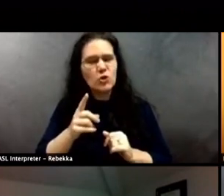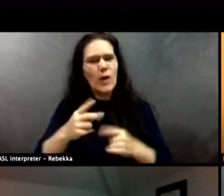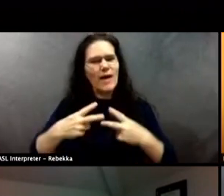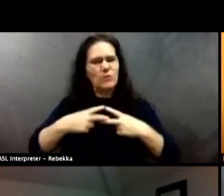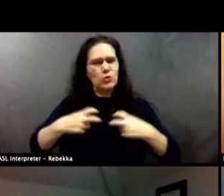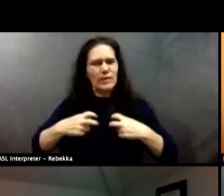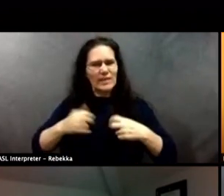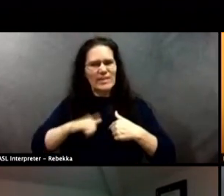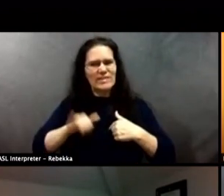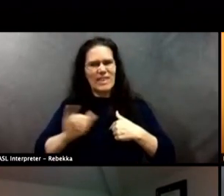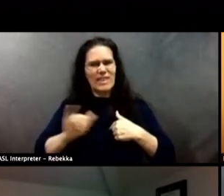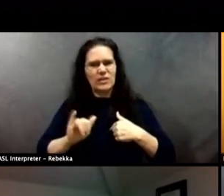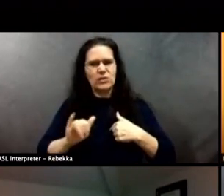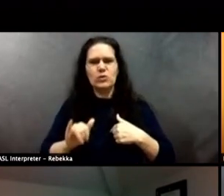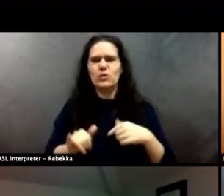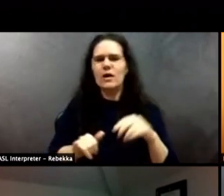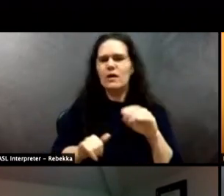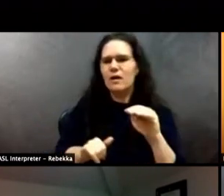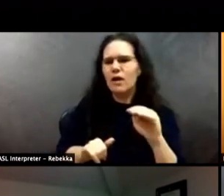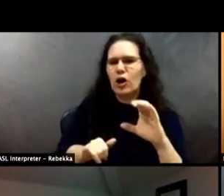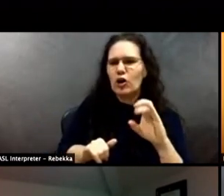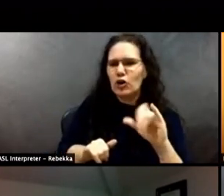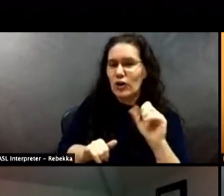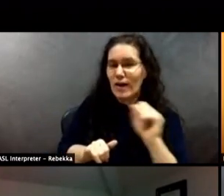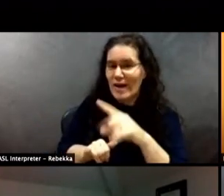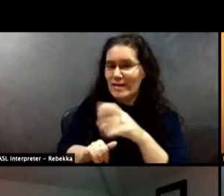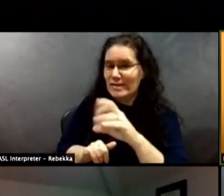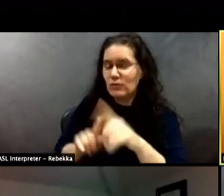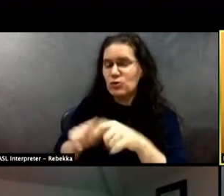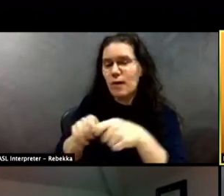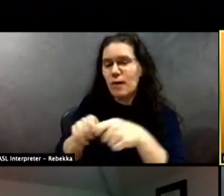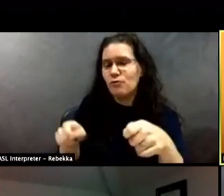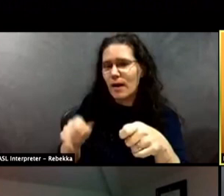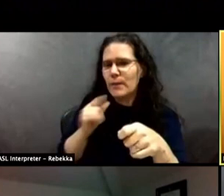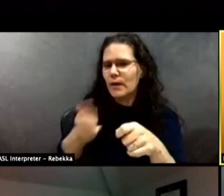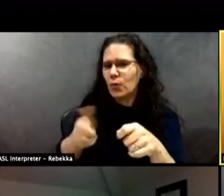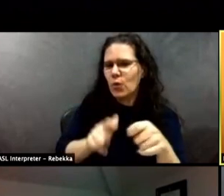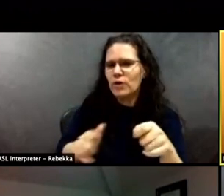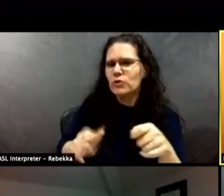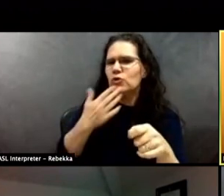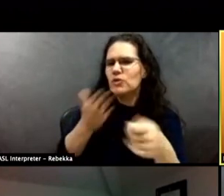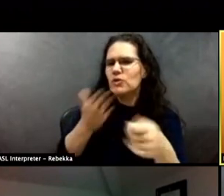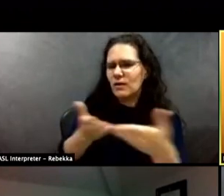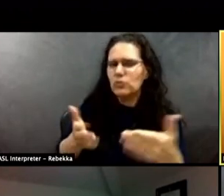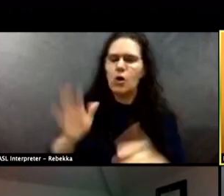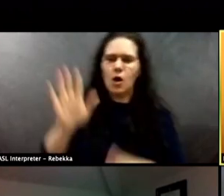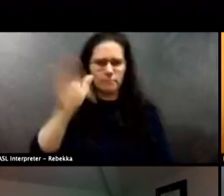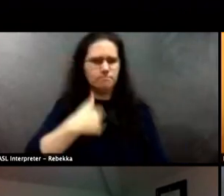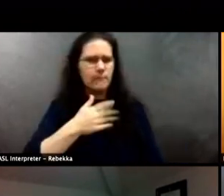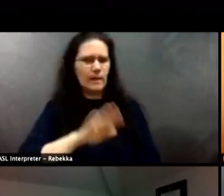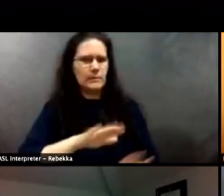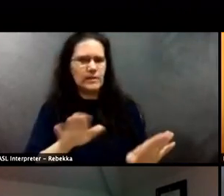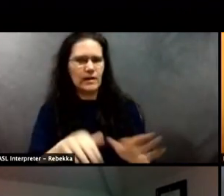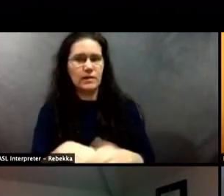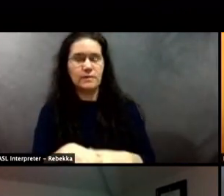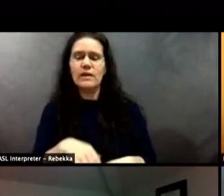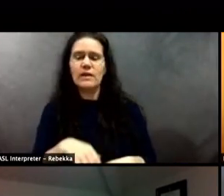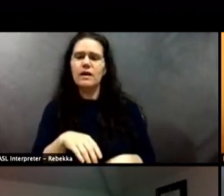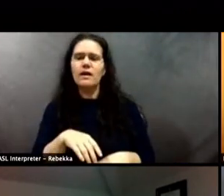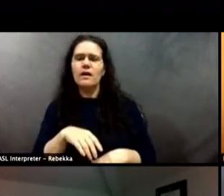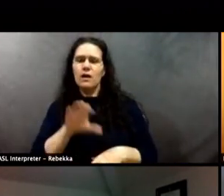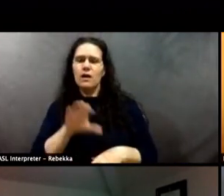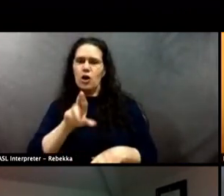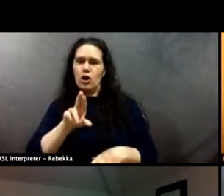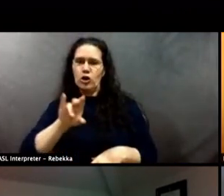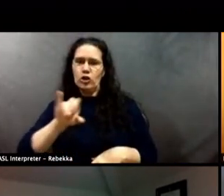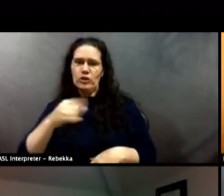Because you can just wrap it up. want to get to someone else, but I appreciate all your comments. Thank you, David. And Rick, feel free to chime in. I know you've responded